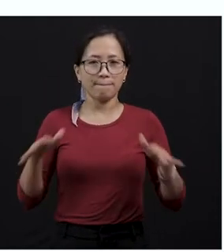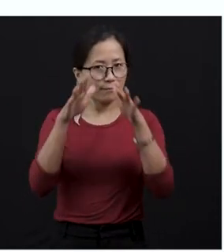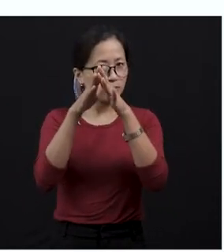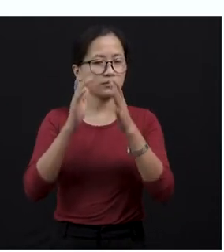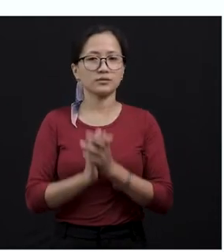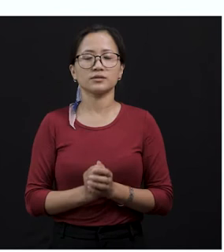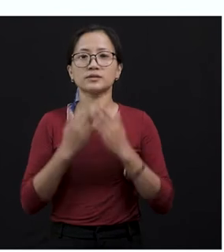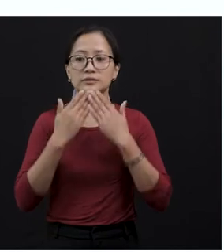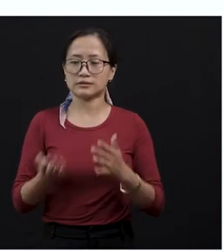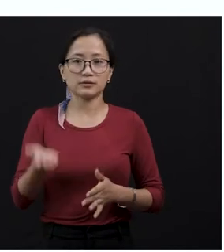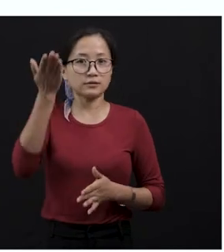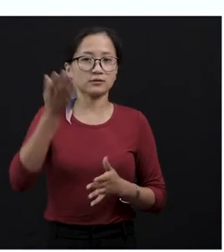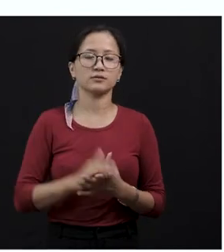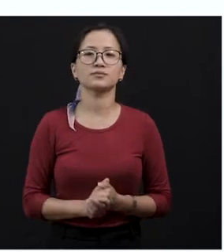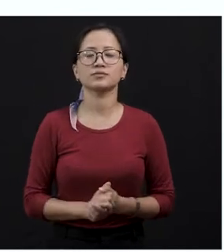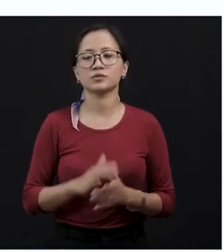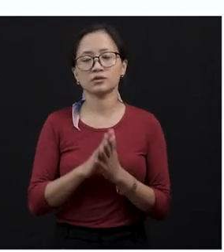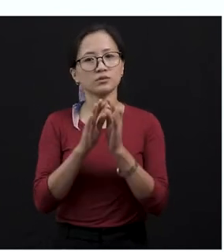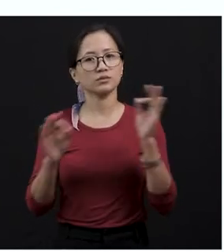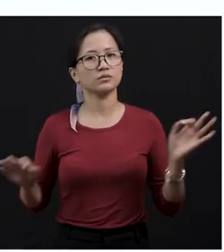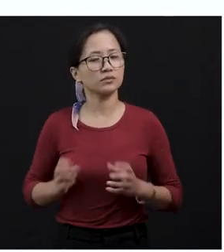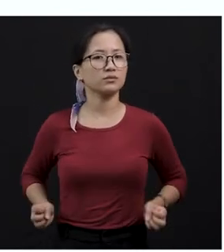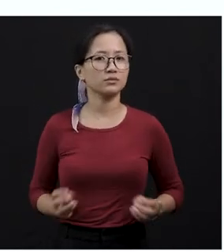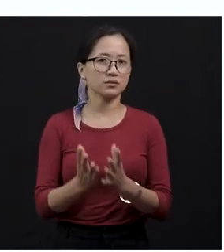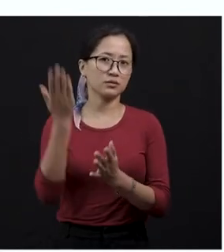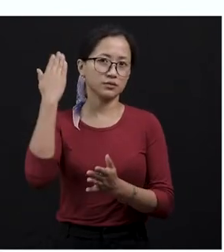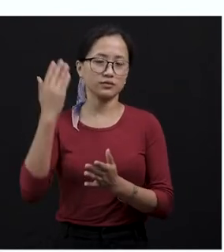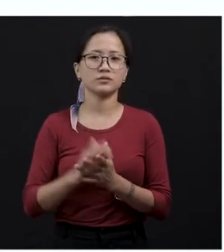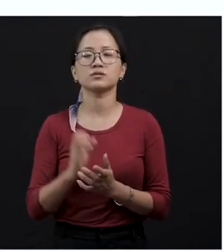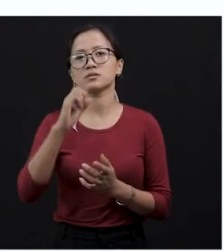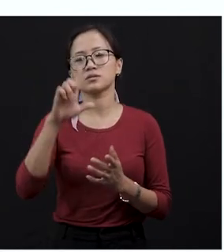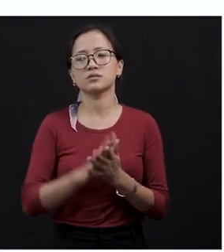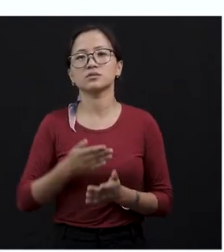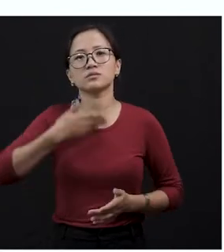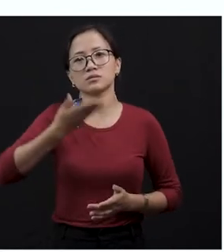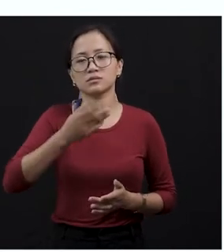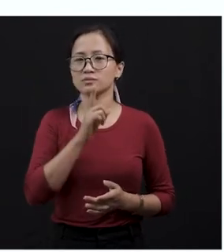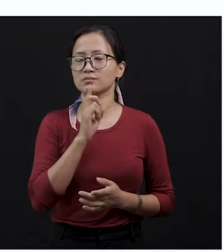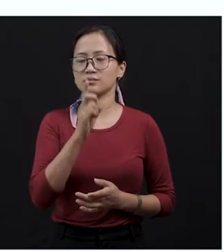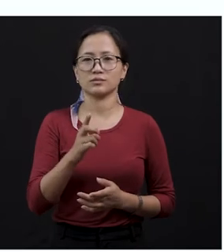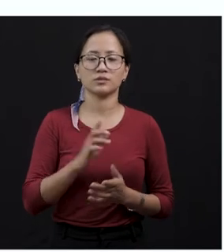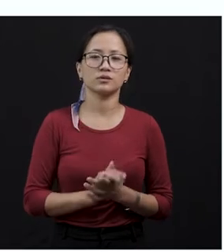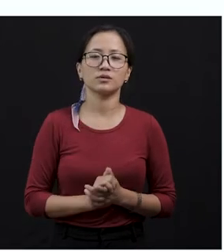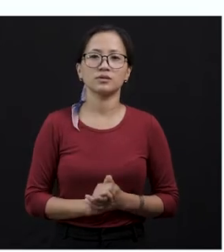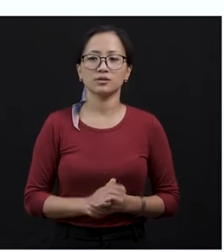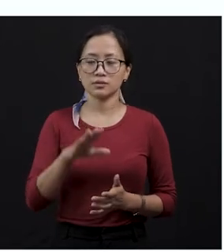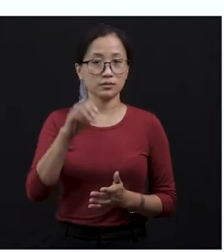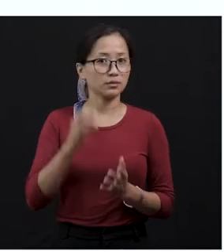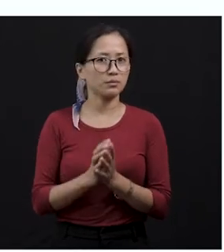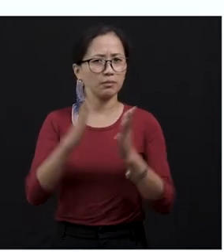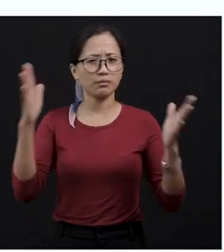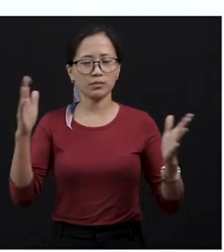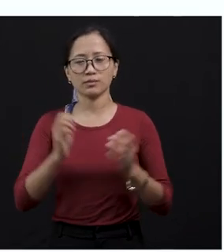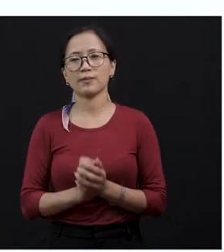We will be continuing a story that we have already started in a previous class and as I've told you, we are going to get to the